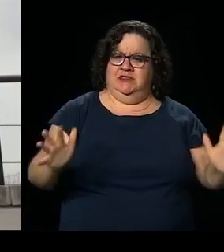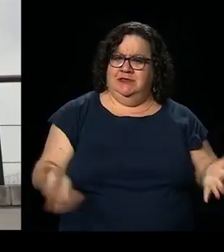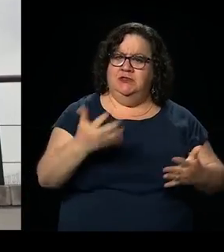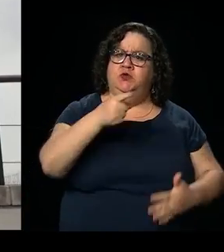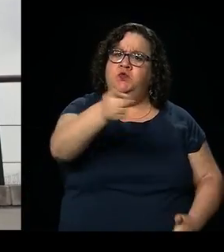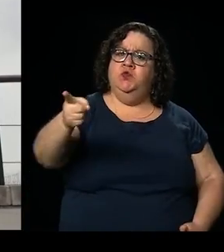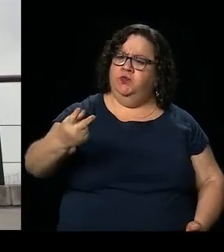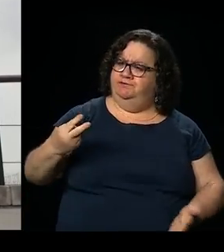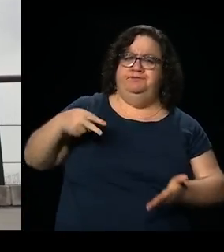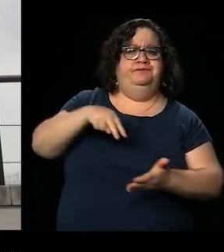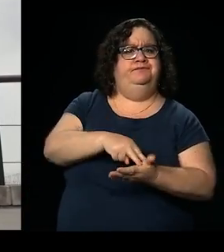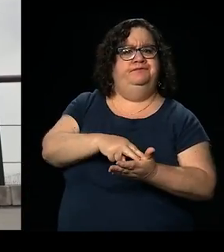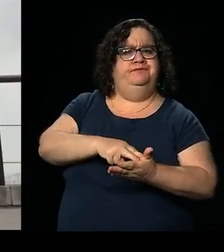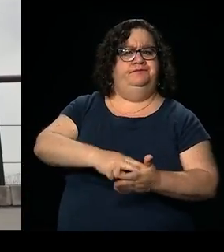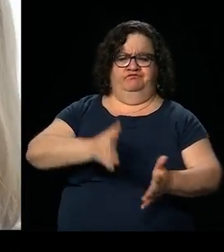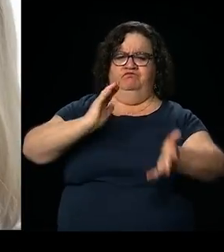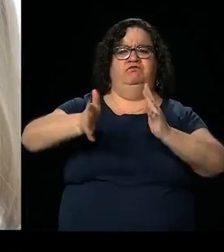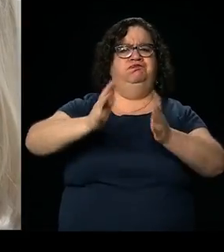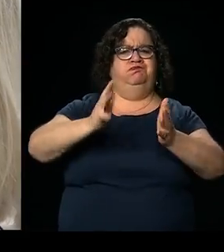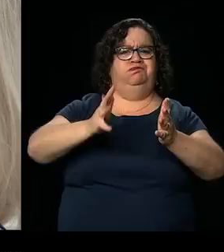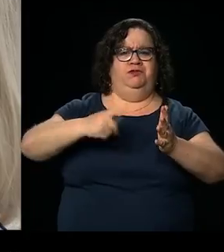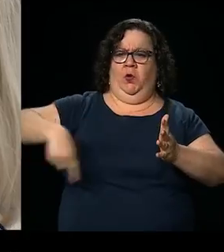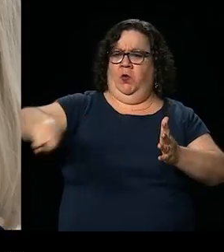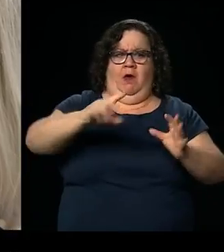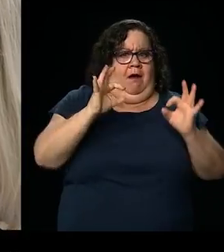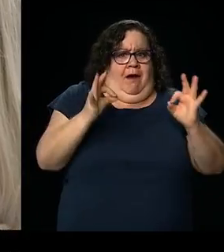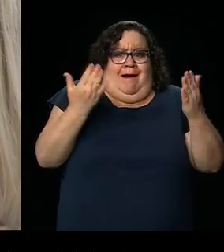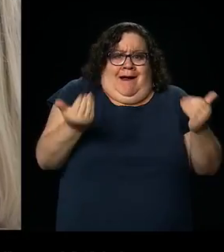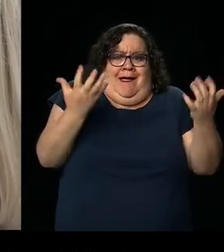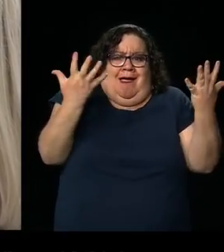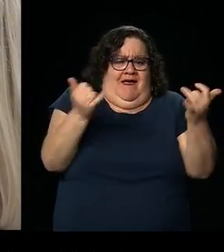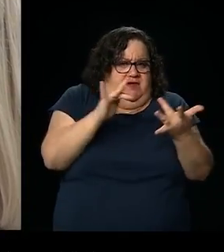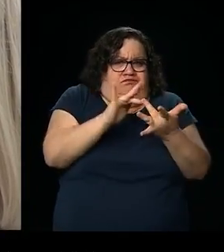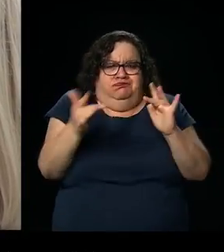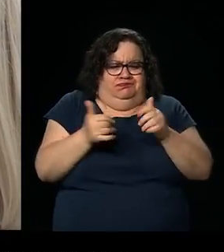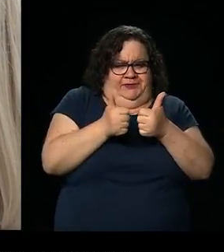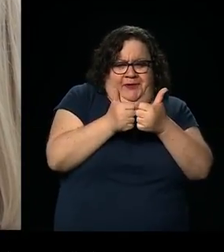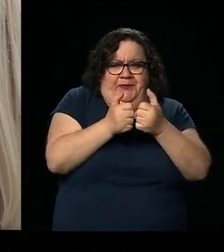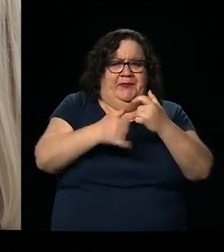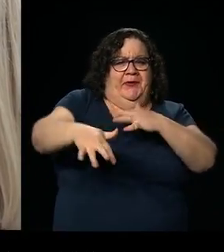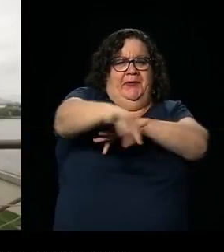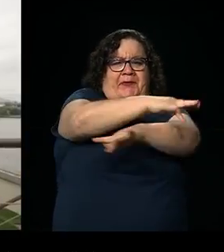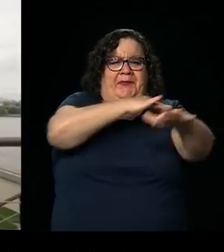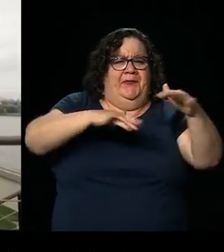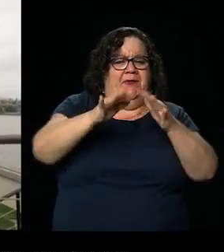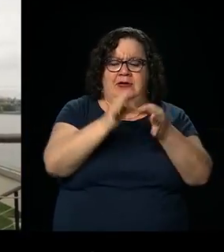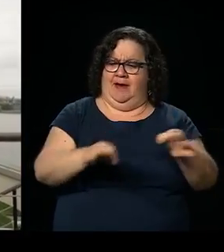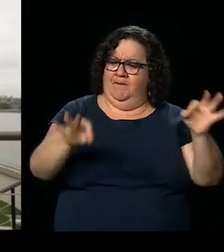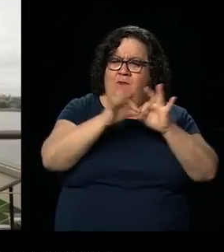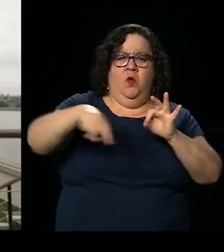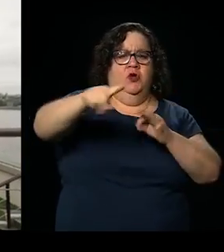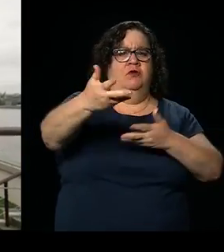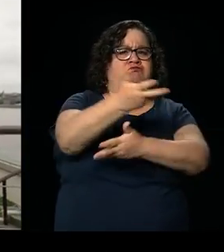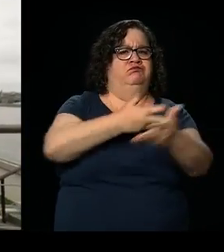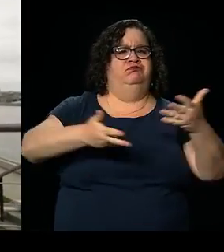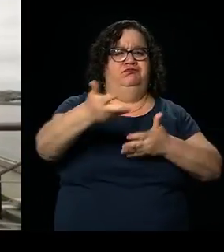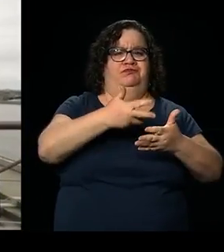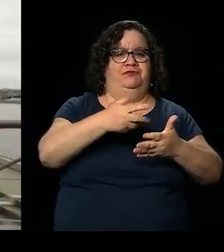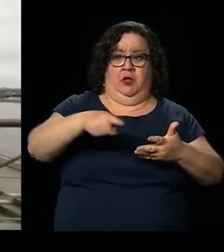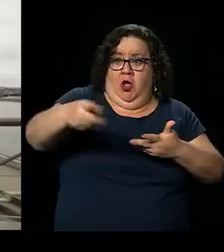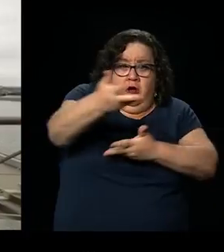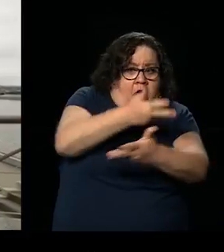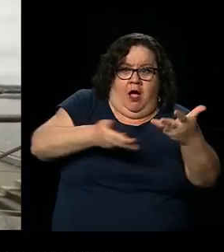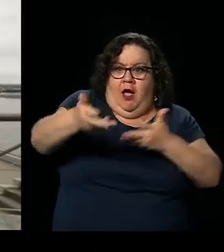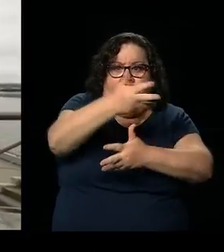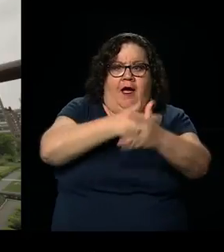If there's a message I want to say out there is to be vocal. Talk. We're in a beautiful age of social media. And I think it's very important that